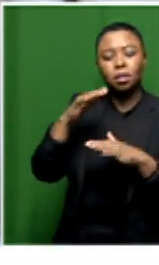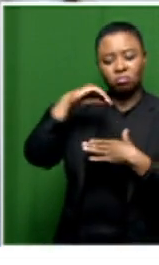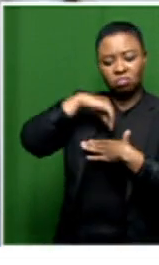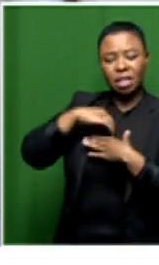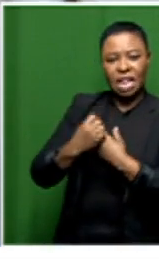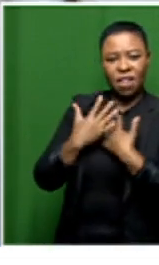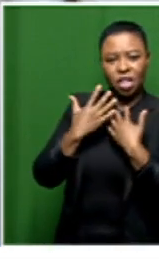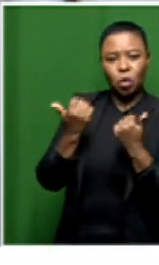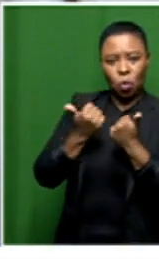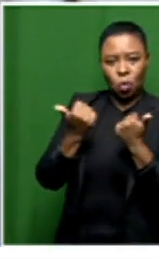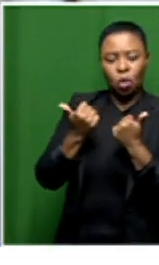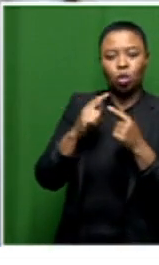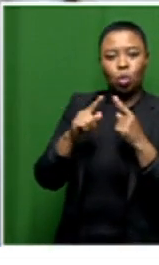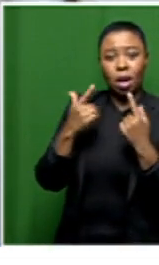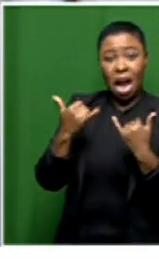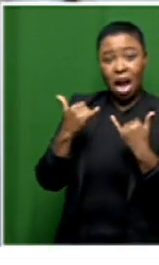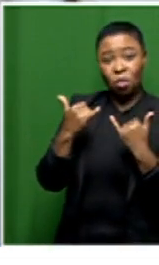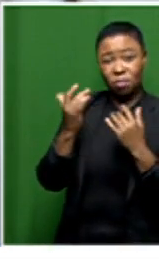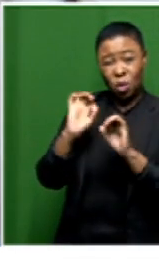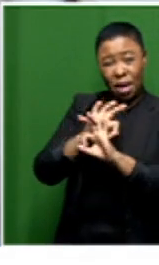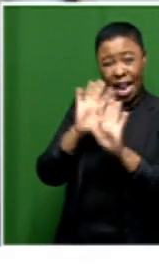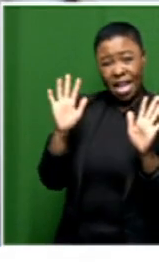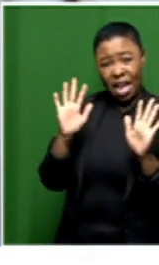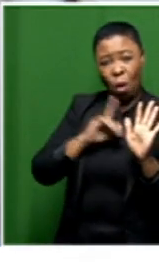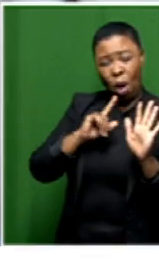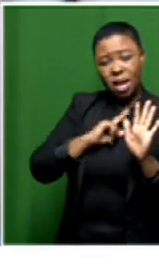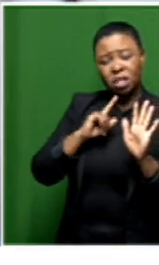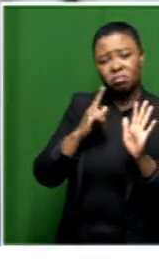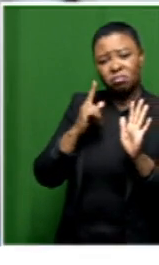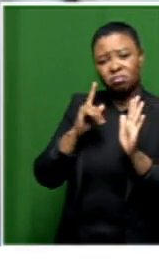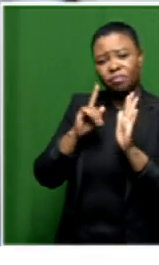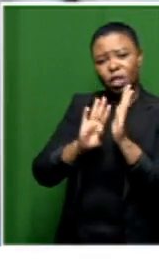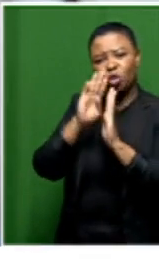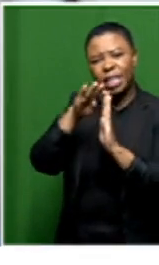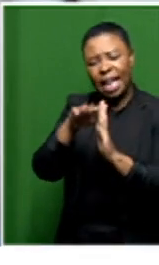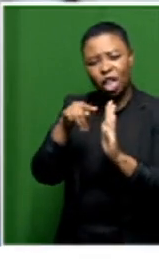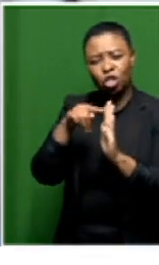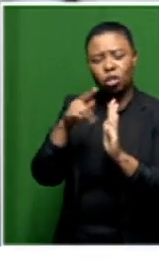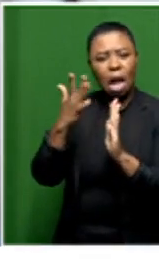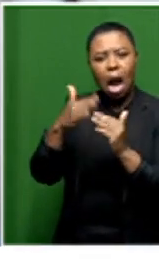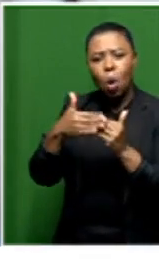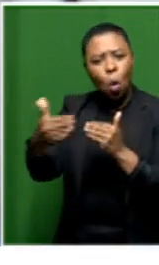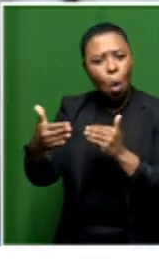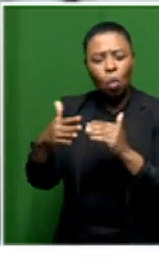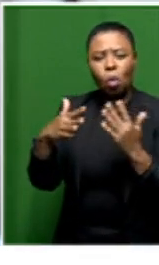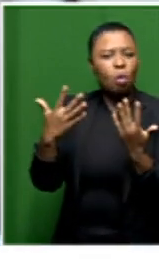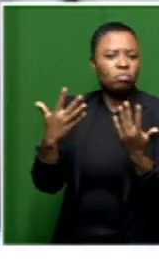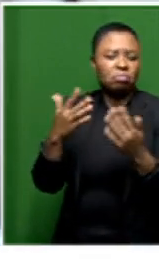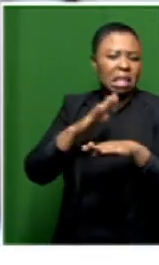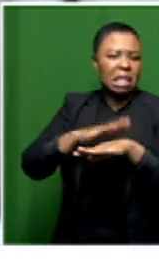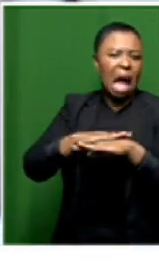so are we any clearer at this stage following the research as to how long it should take or could take